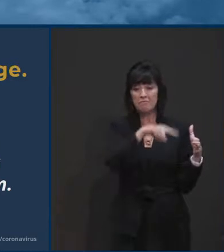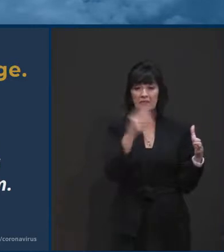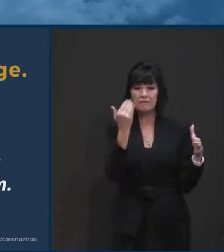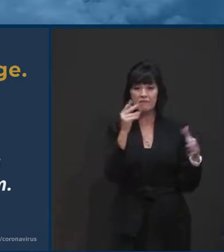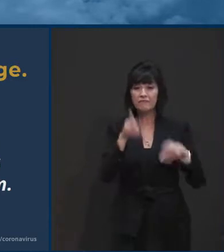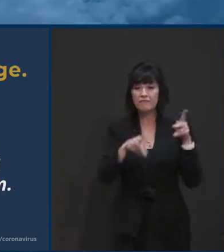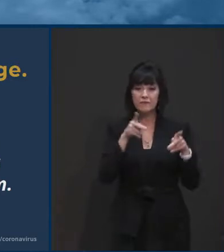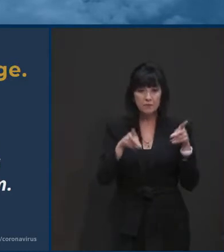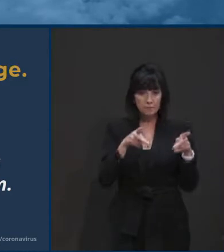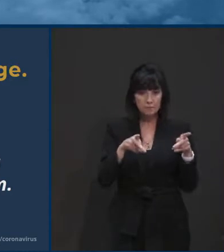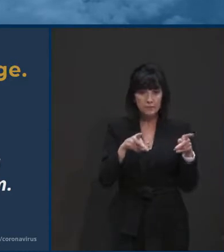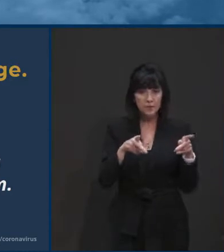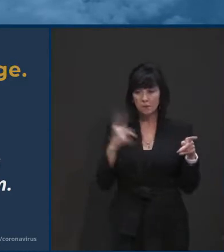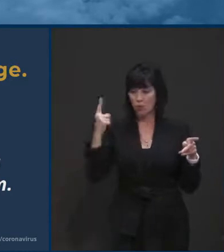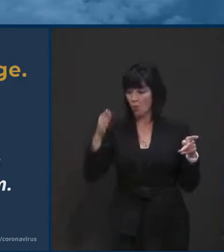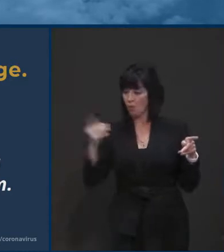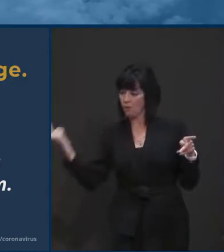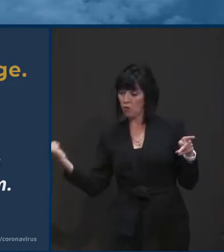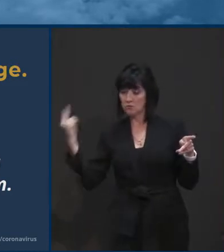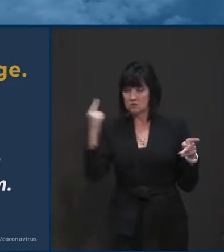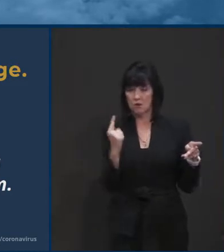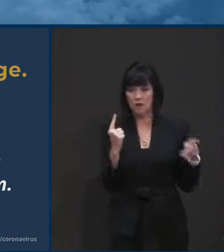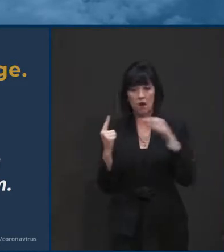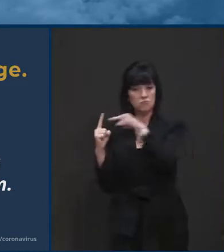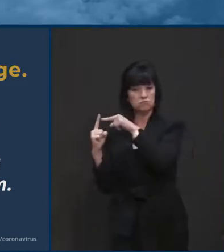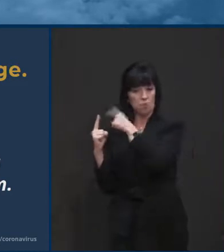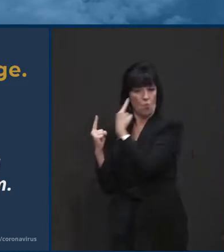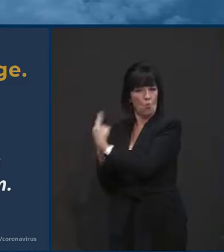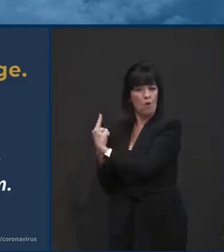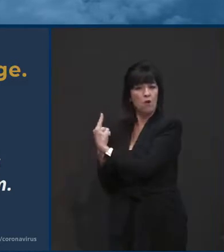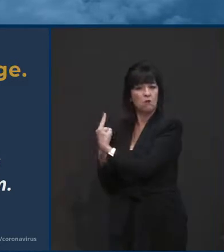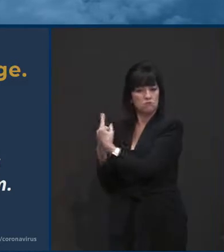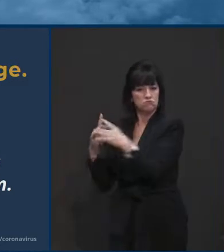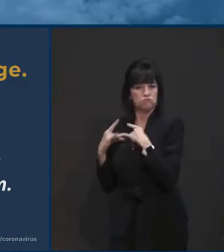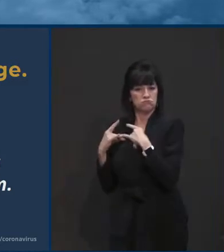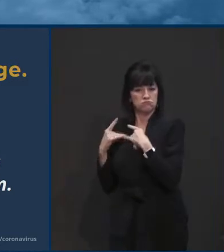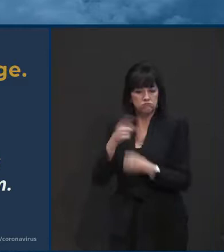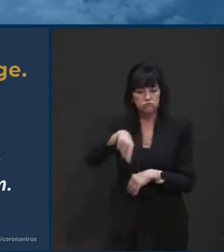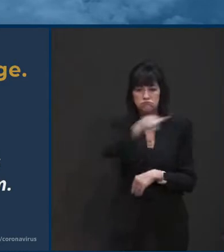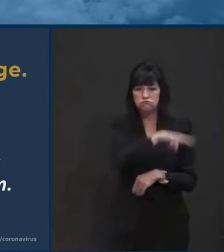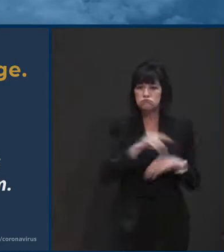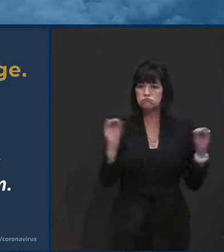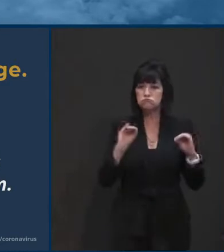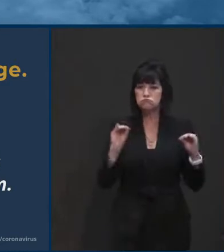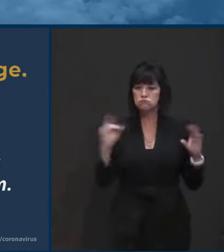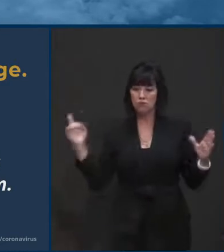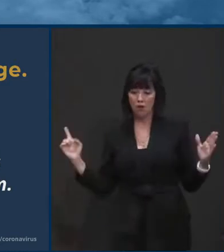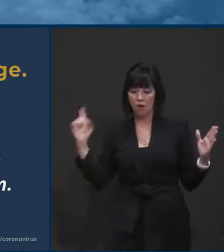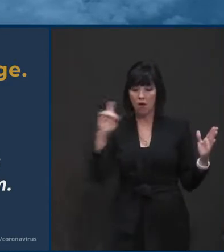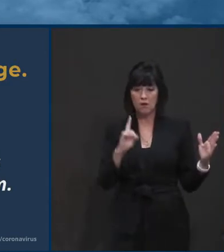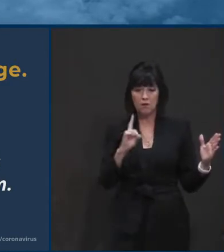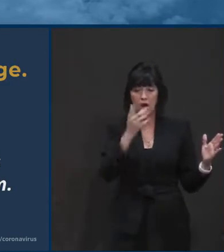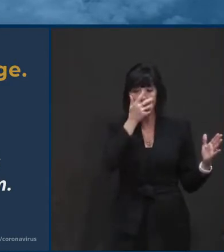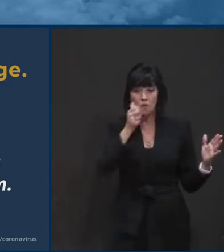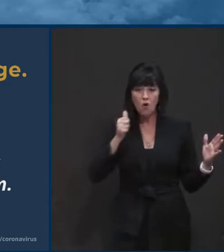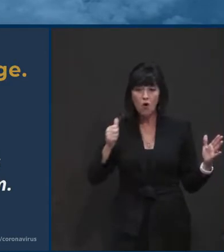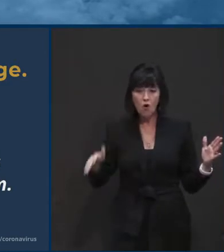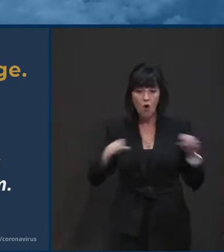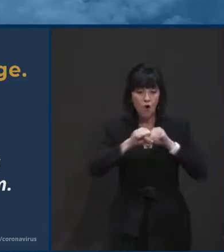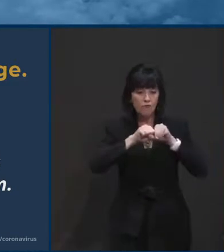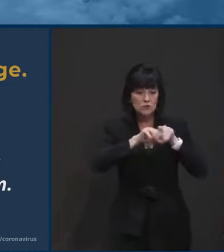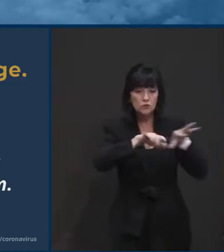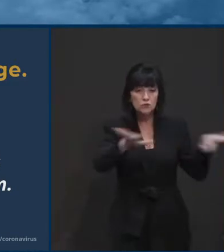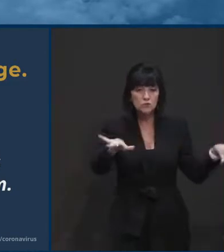in a transmission. And that's kind of the point, the logic behind a restriction movement. And that is to